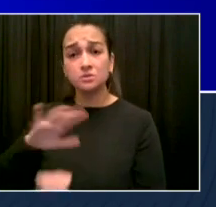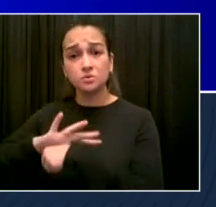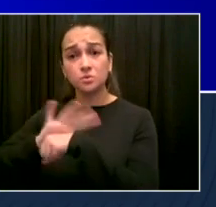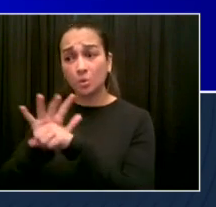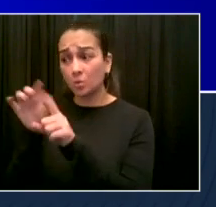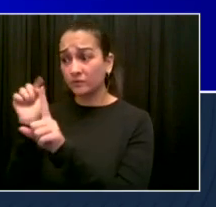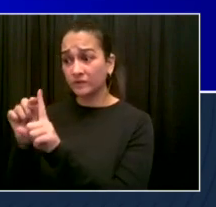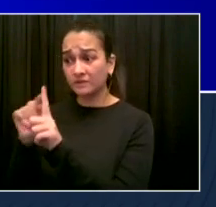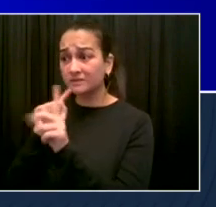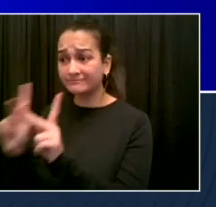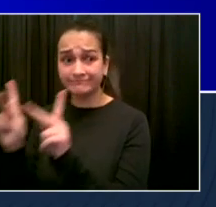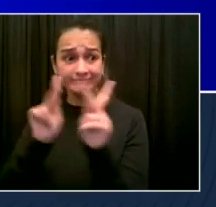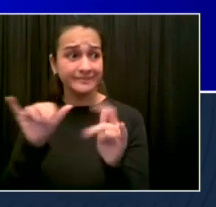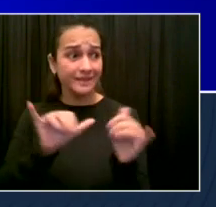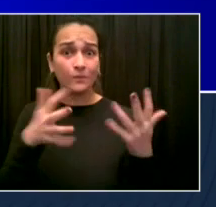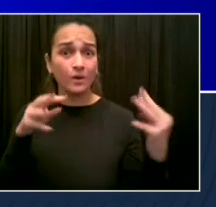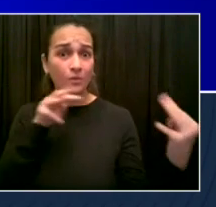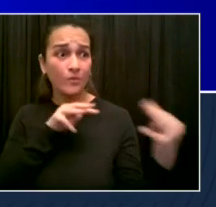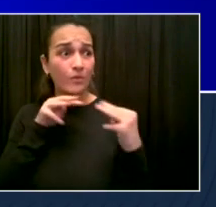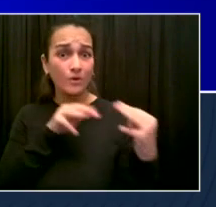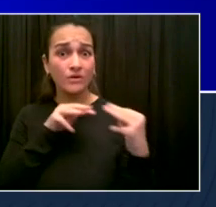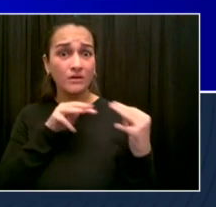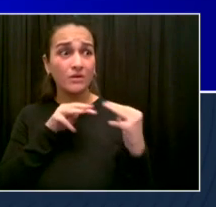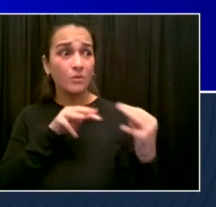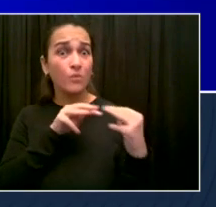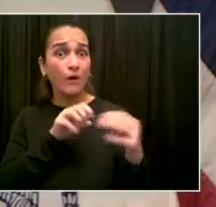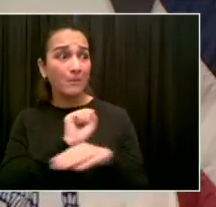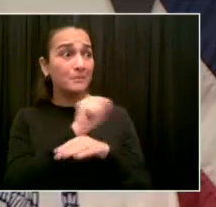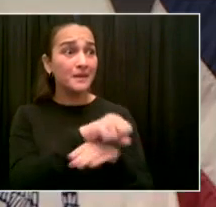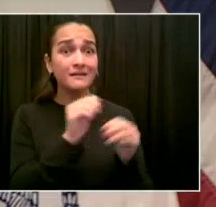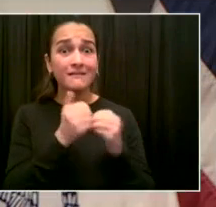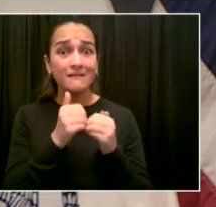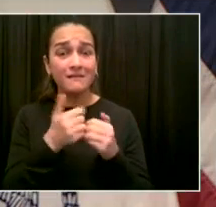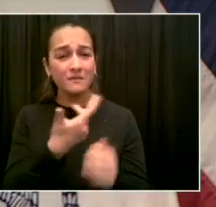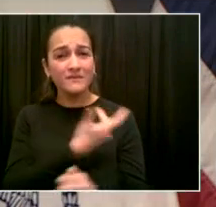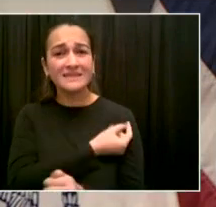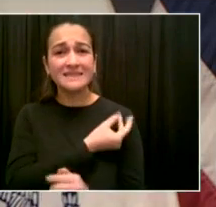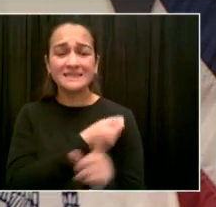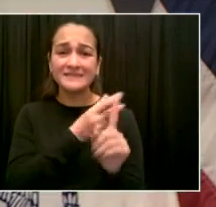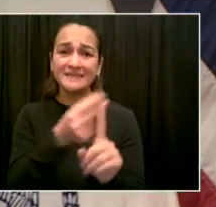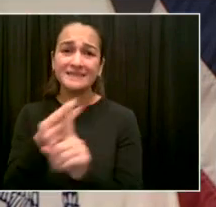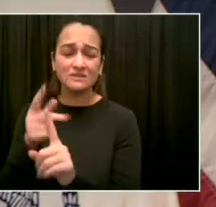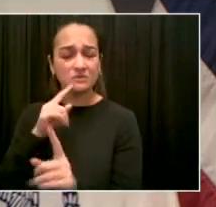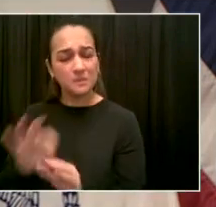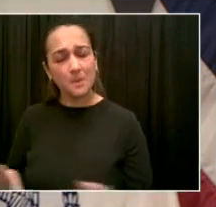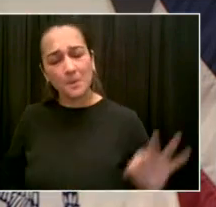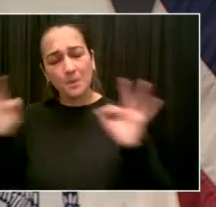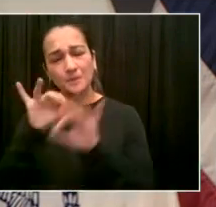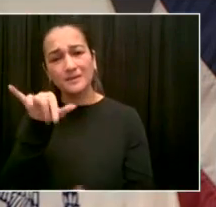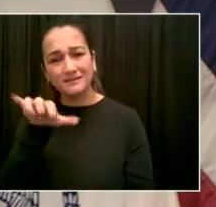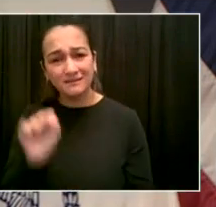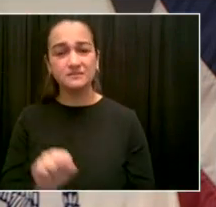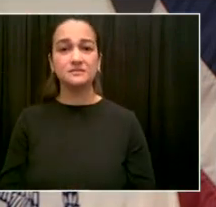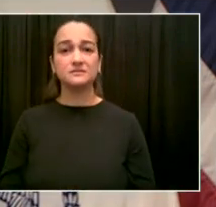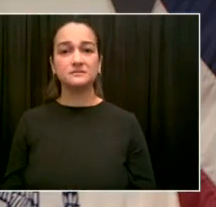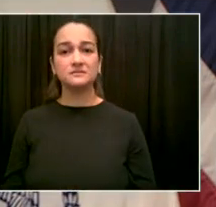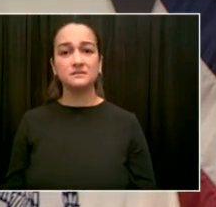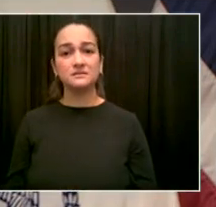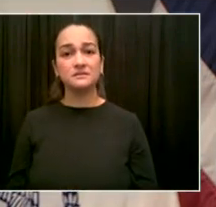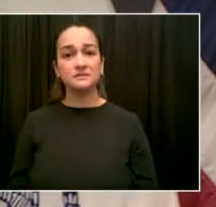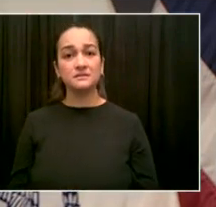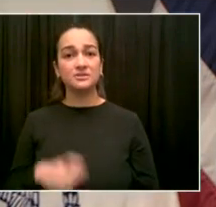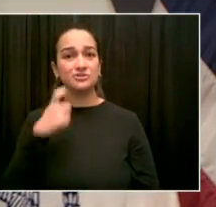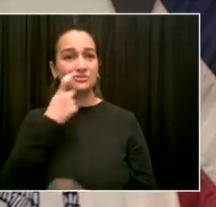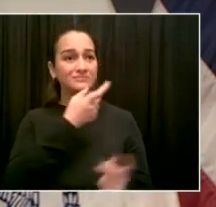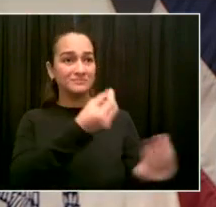also wanted to say we have a little breaking news related to this. And this is not about the NBA, but it's about the work to make sure everyone gets vaccinated.